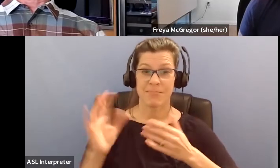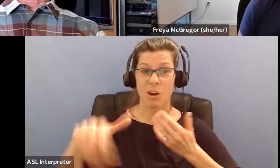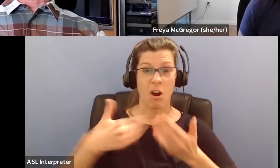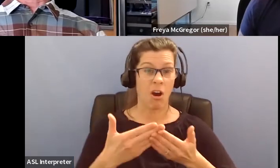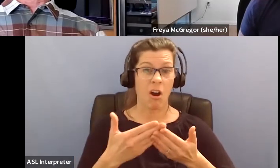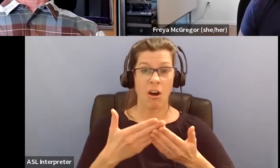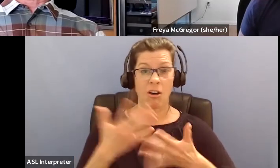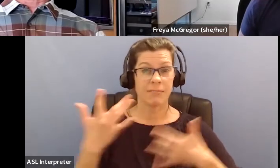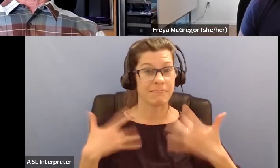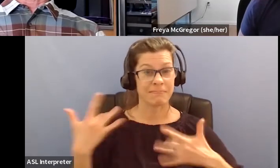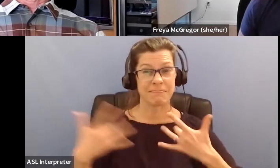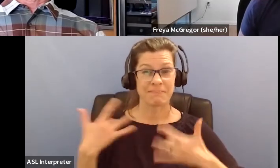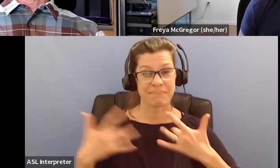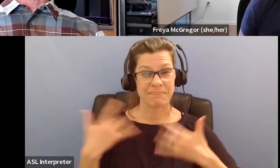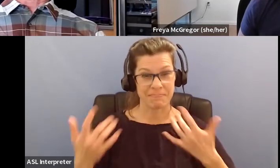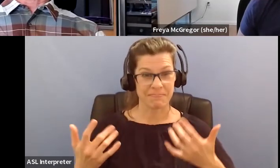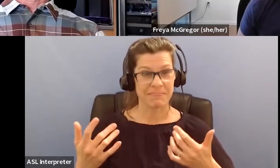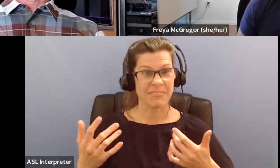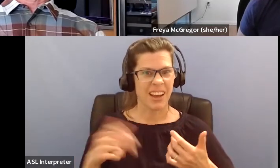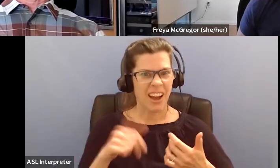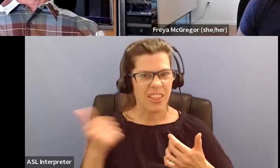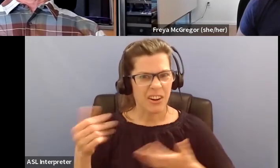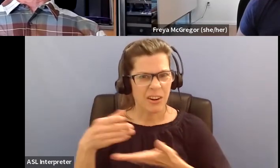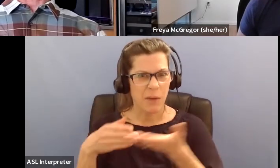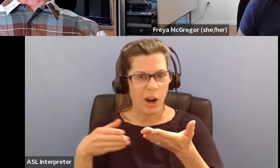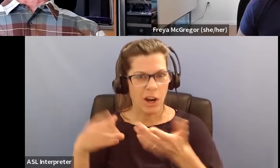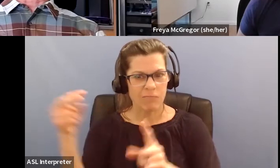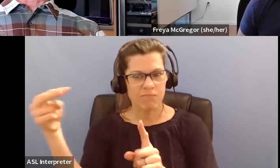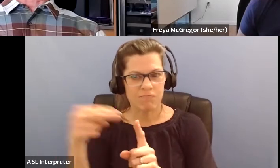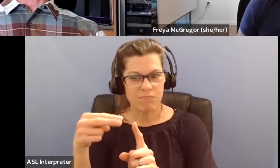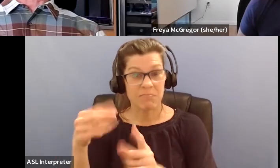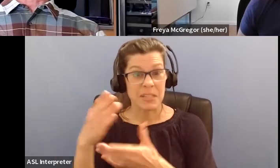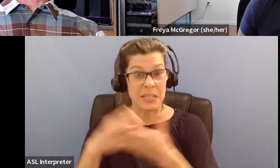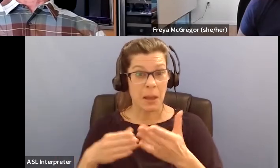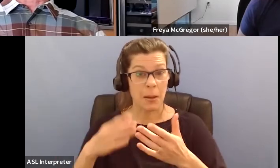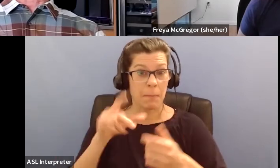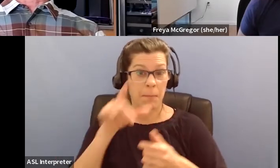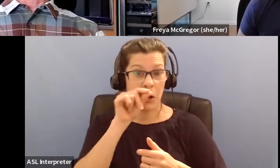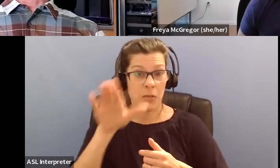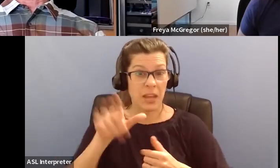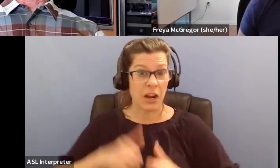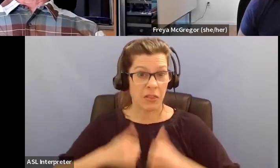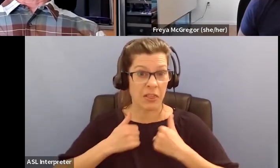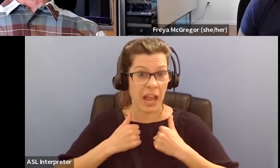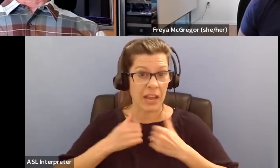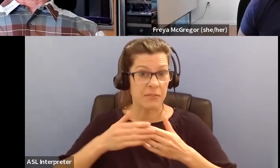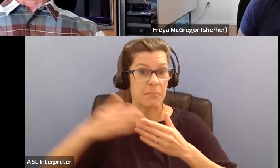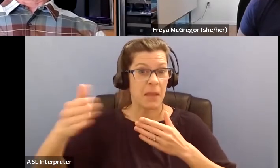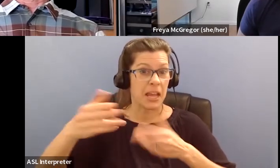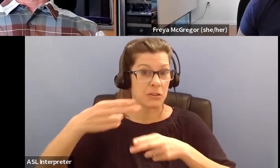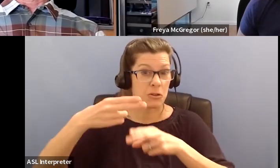for a very short period of time. Okay. And let's say, I should know more.